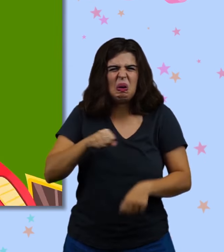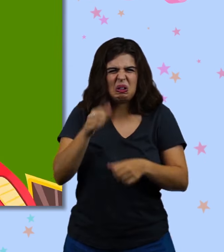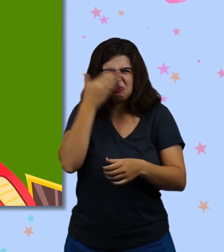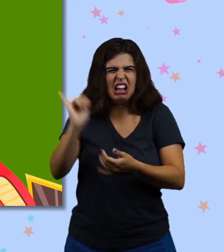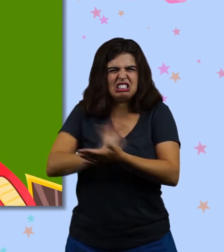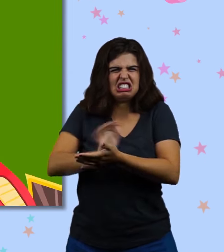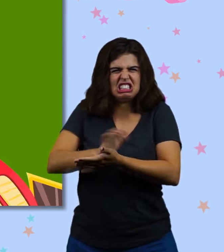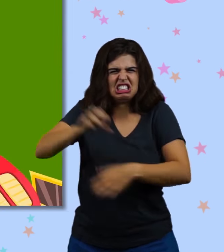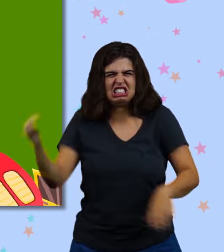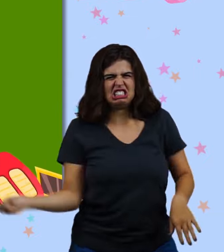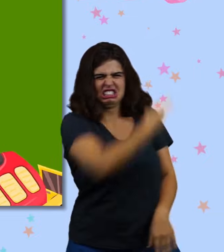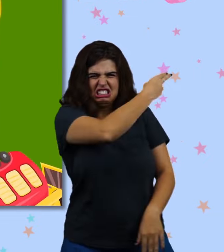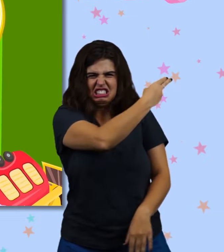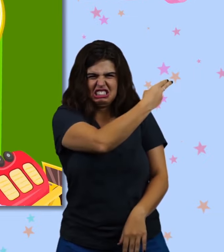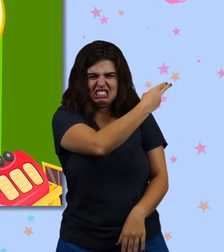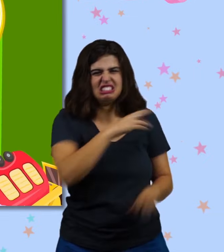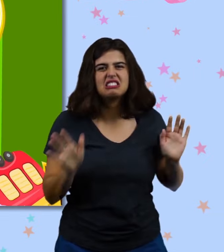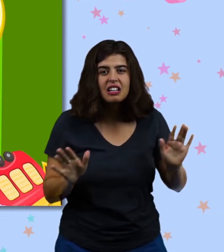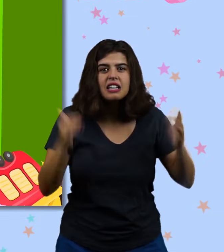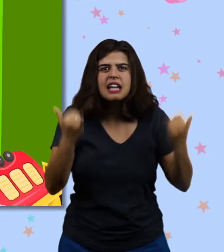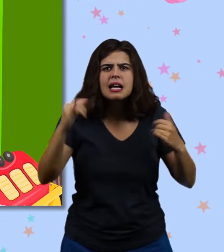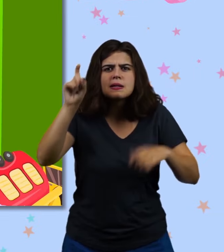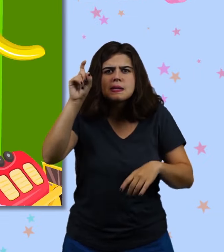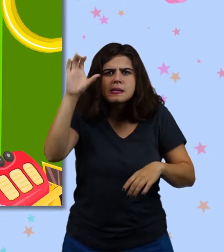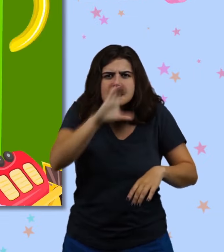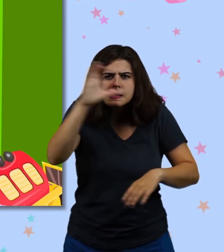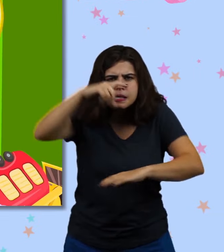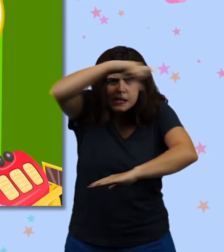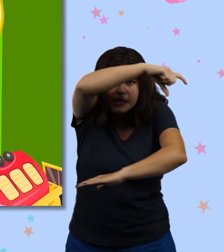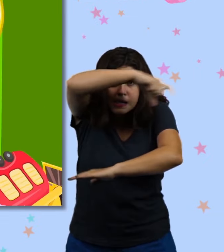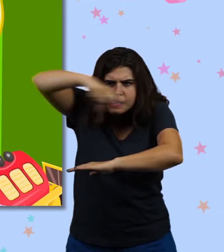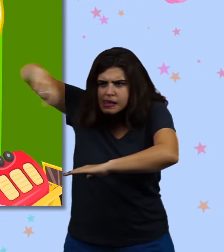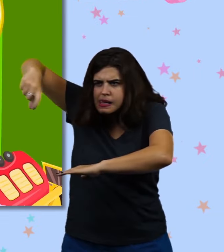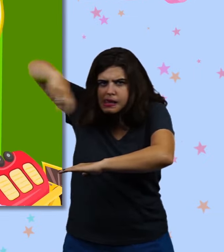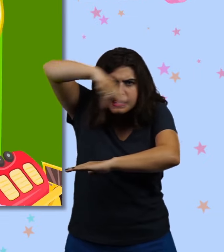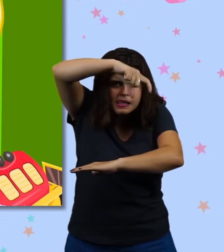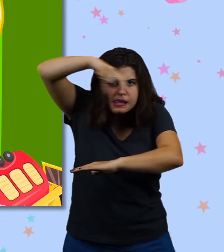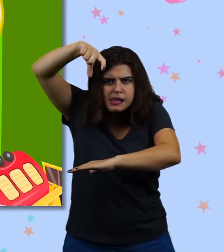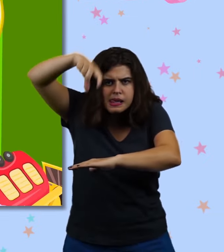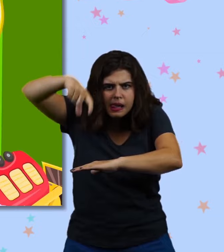You better get rid of that shoe that smells like cheese. Come on, one last try.